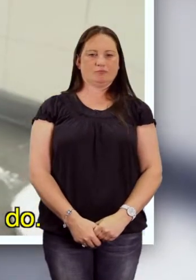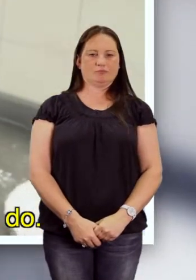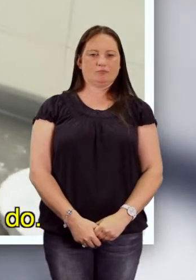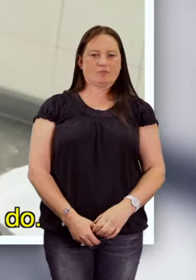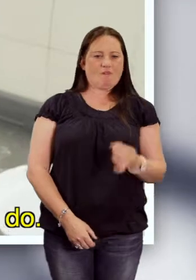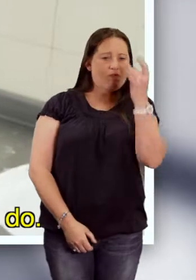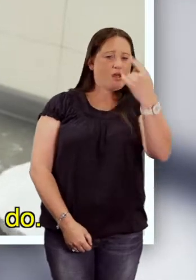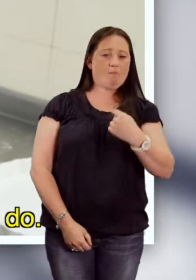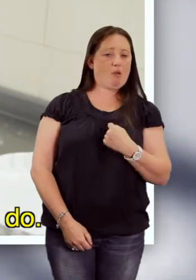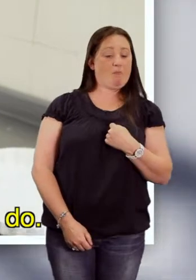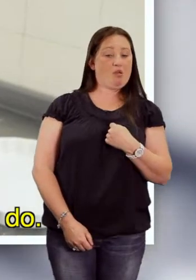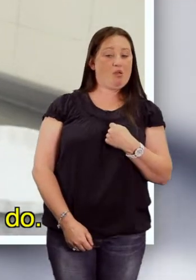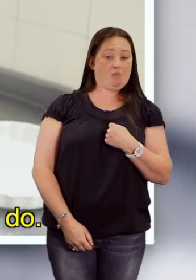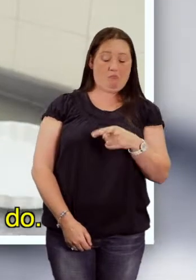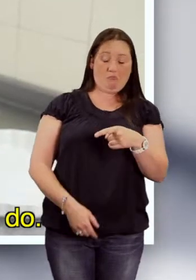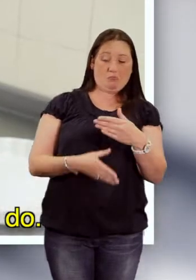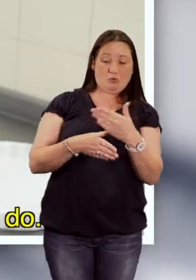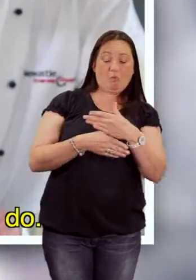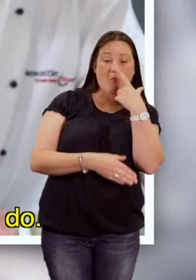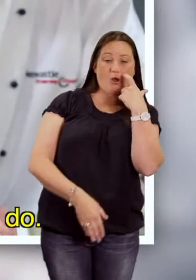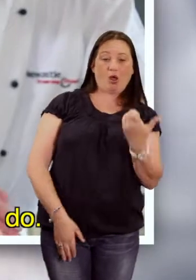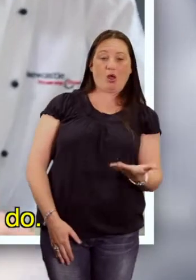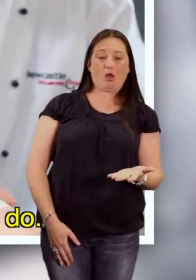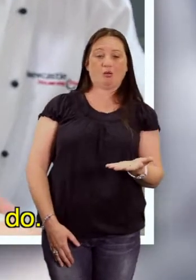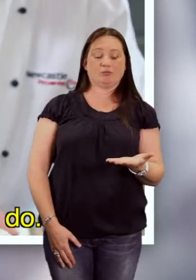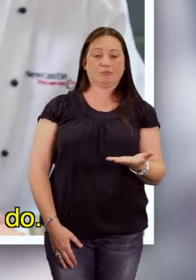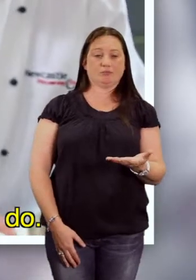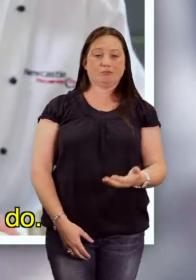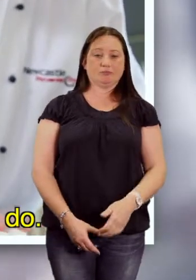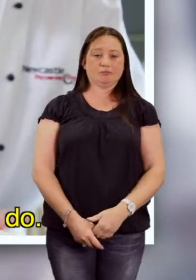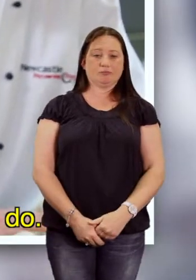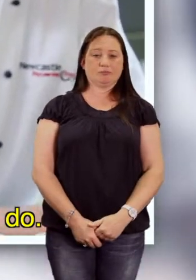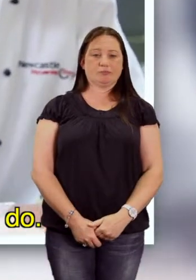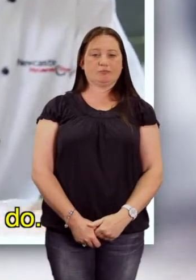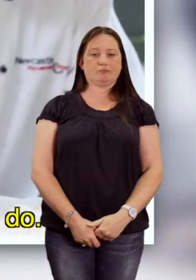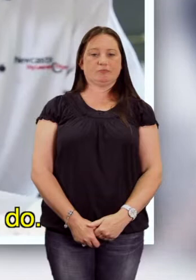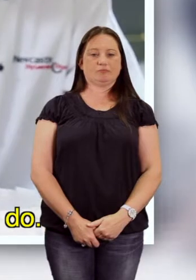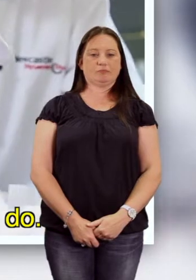Don't forget about me. This job is something I can do.